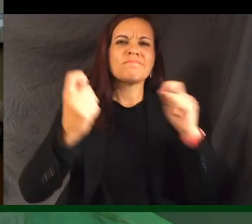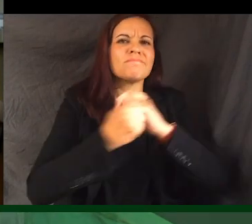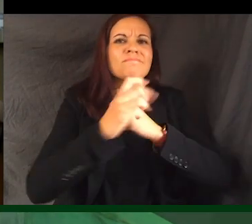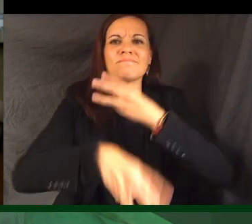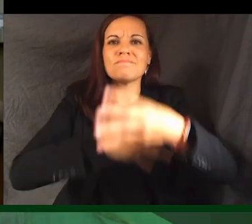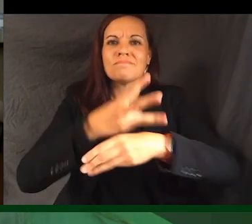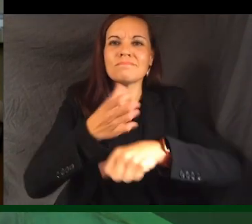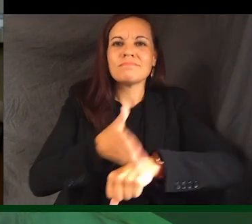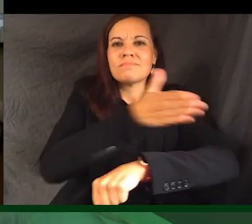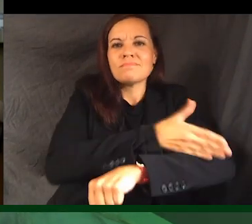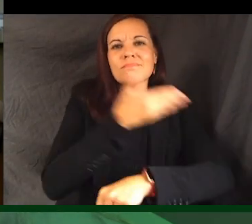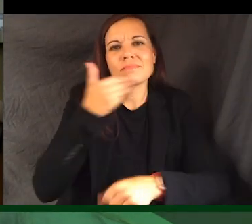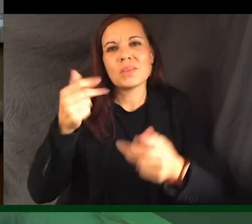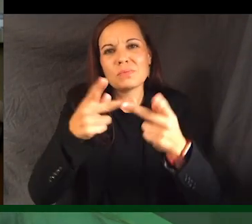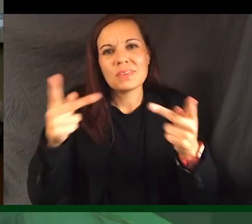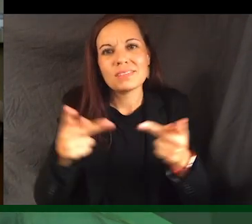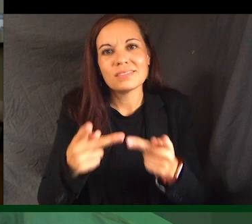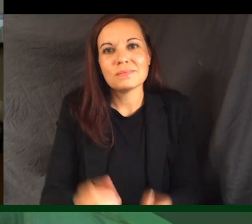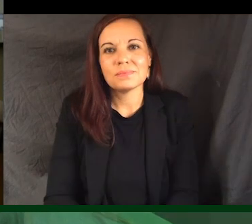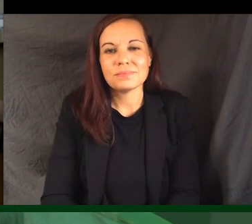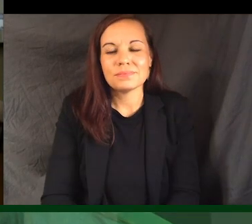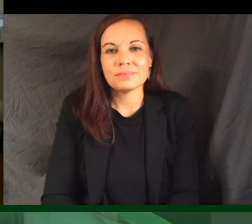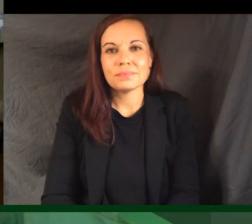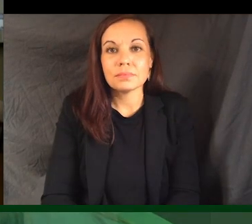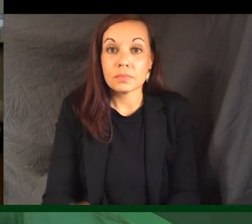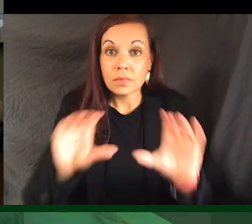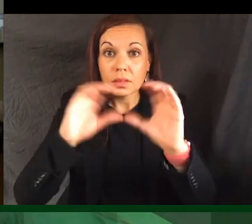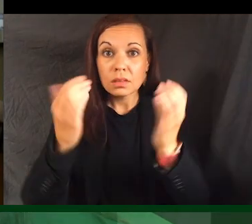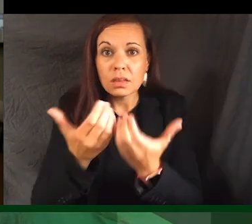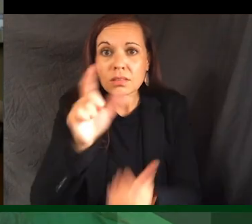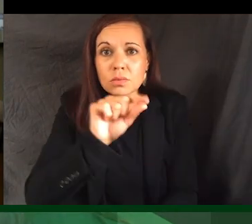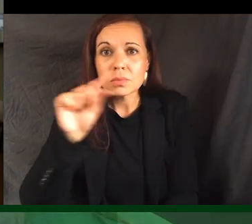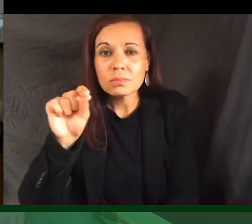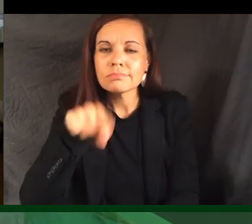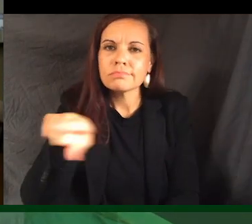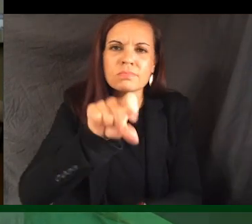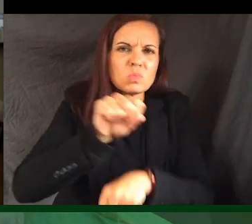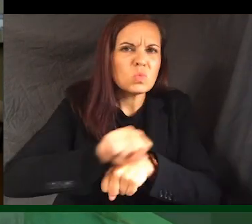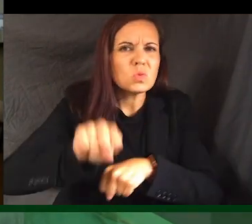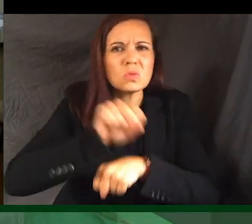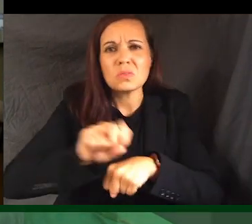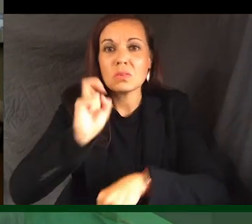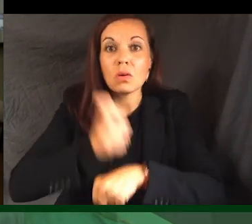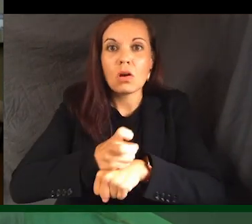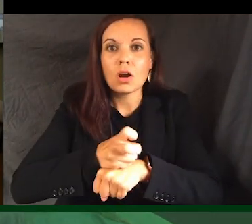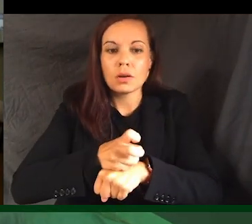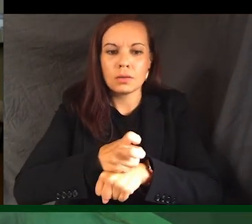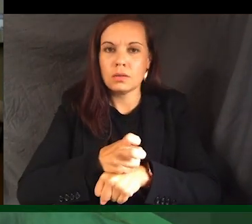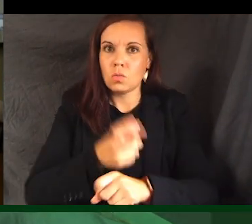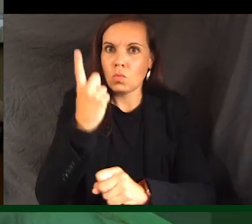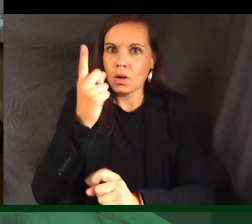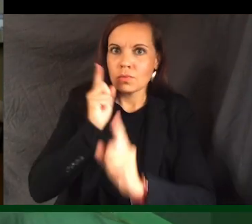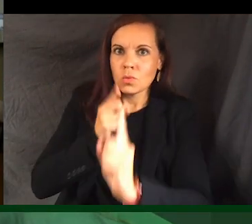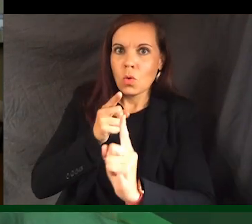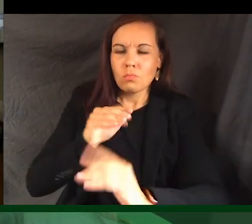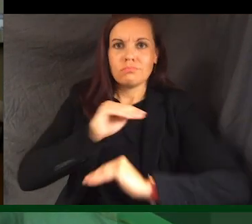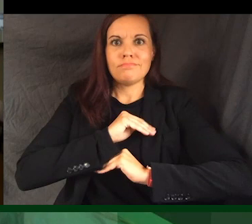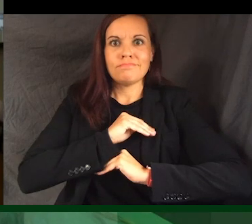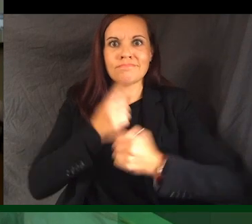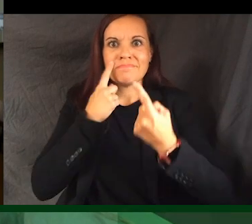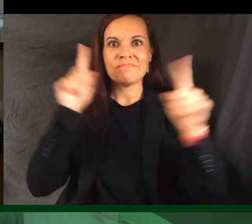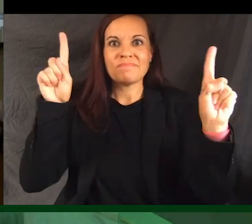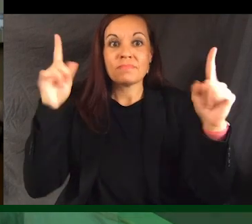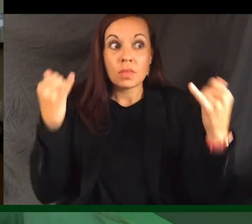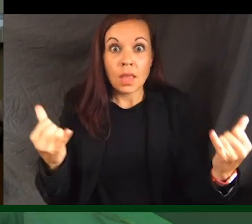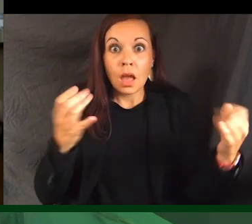place. Class of 2020, you've worked hard. You've completed one goal. Now, whether you're moving on to